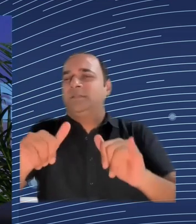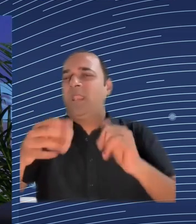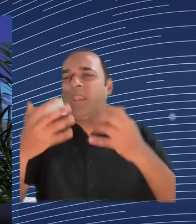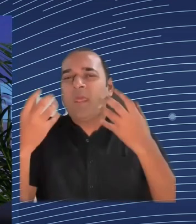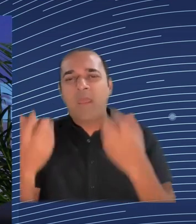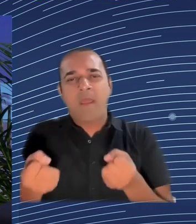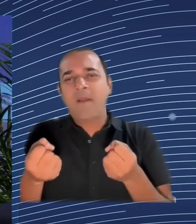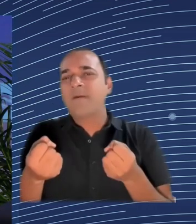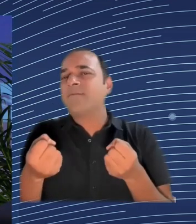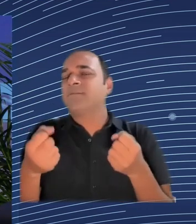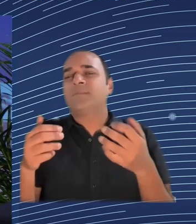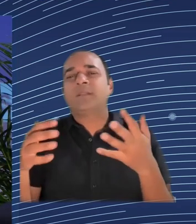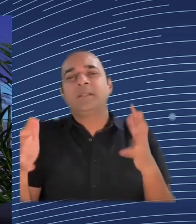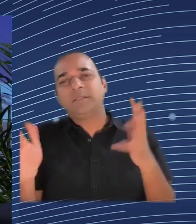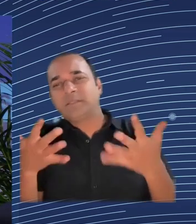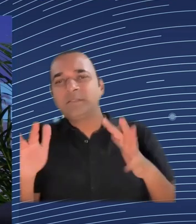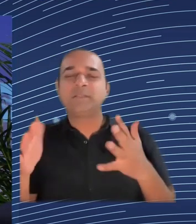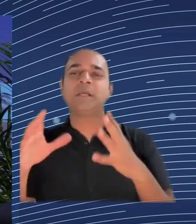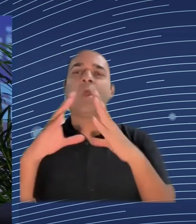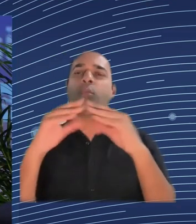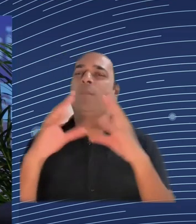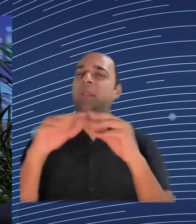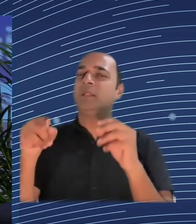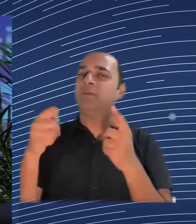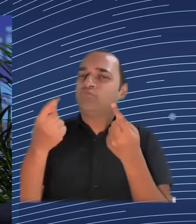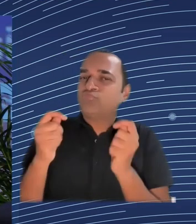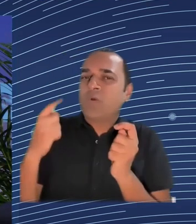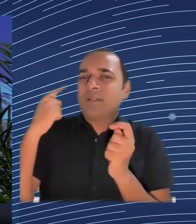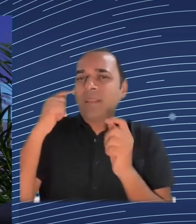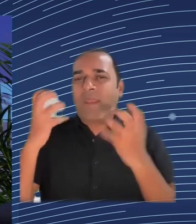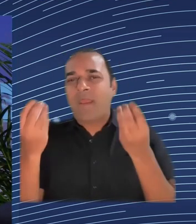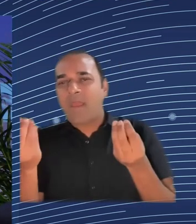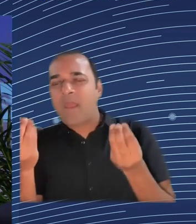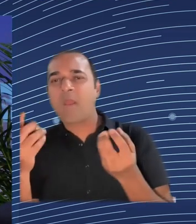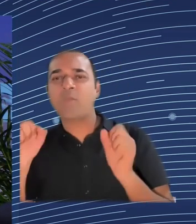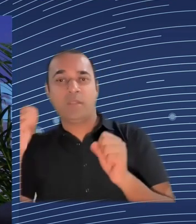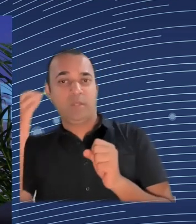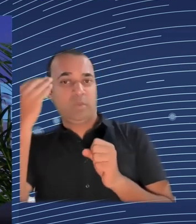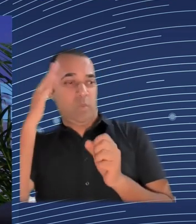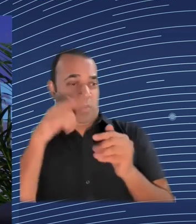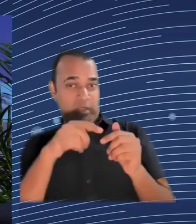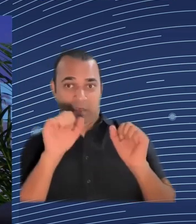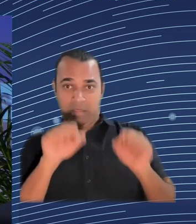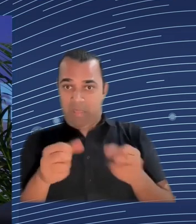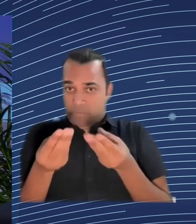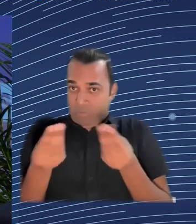design programs and implement programs from the cohesion policy of some 11 billion euros,